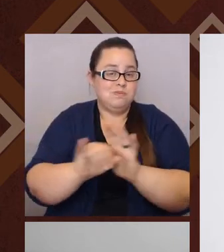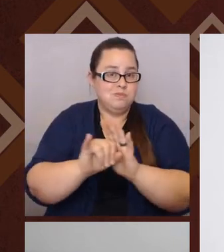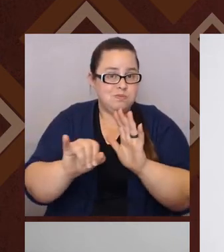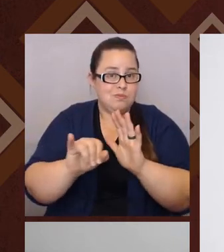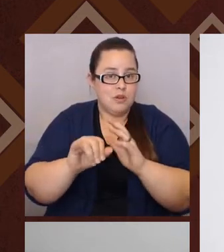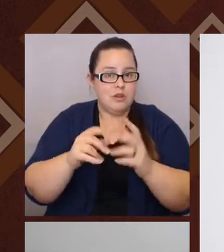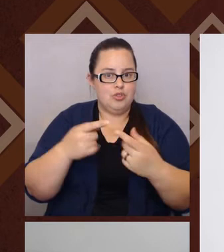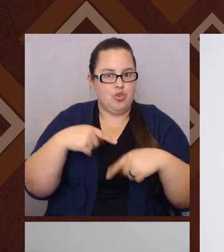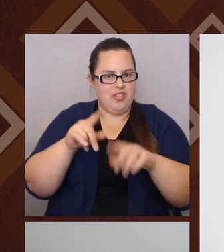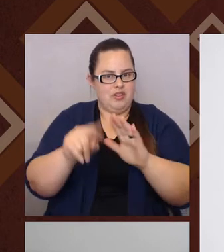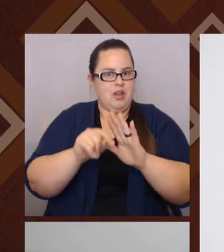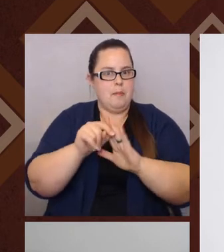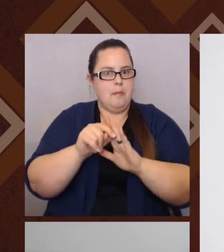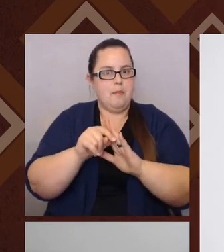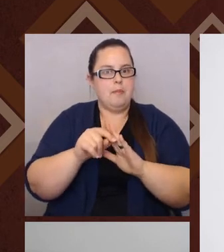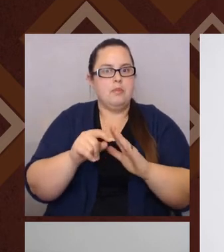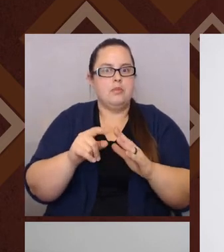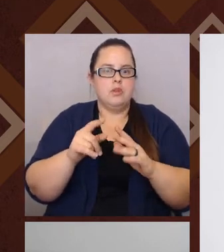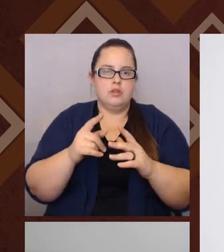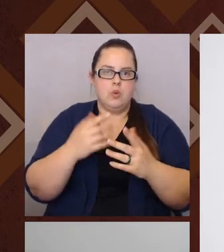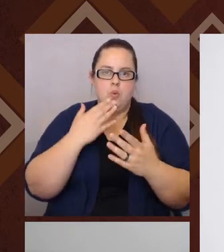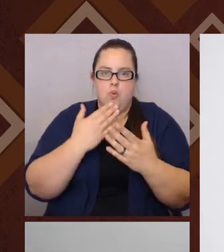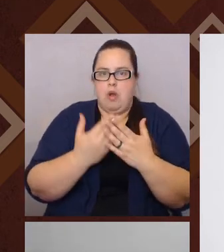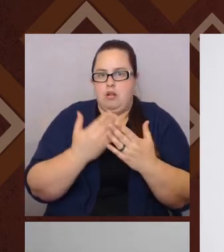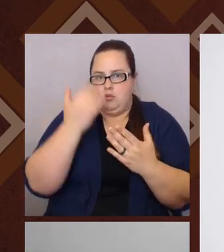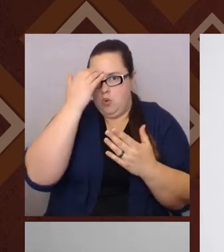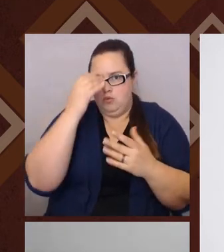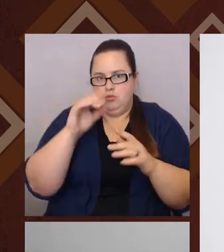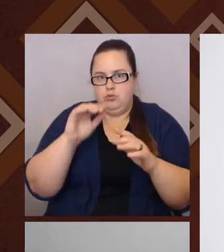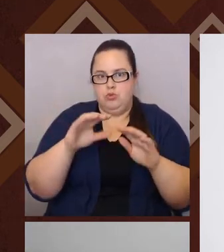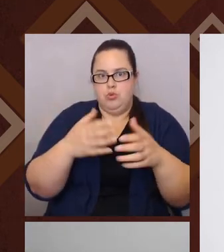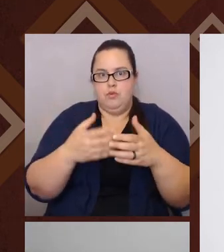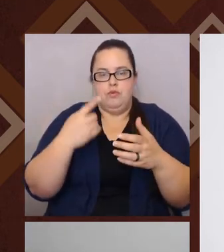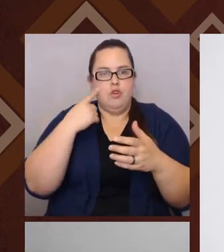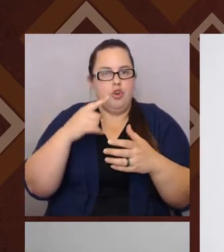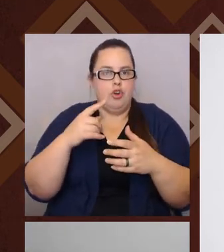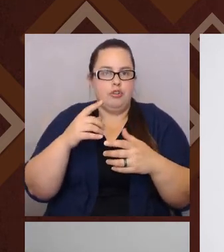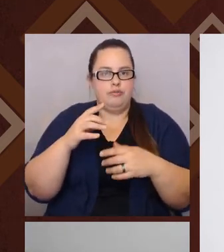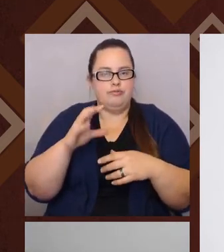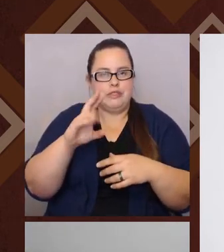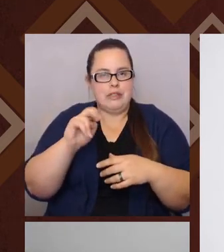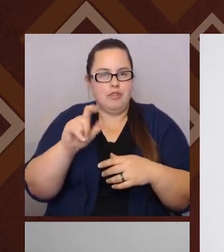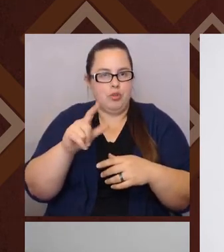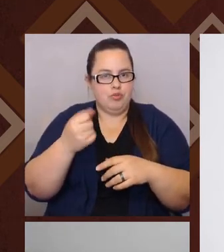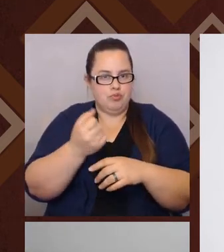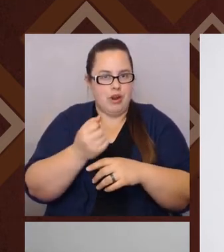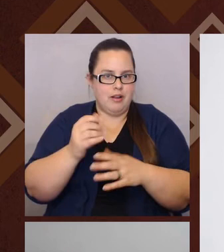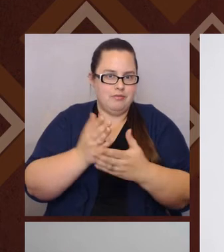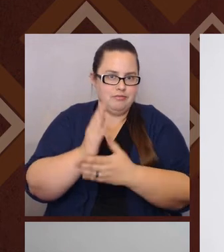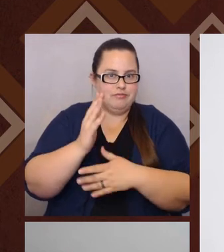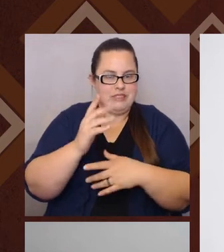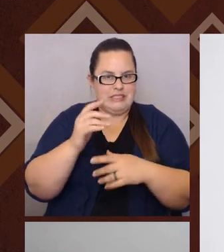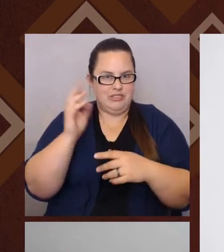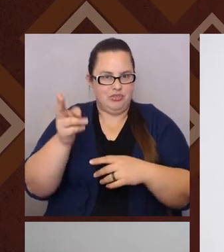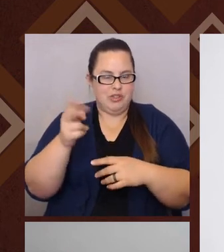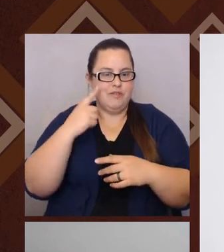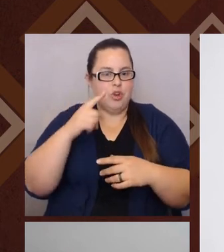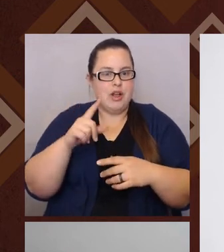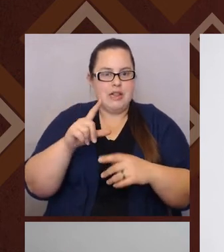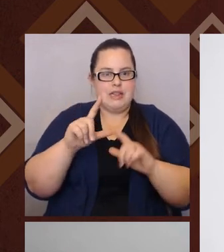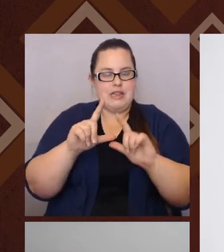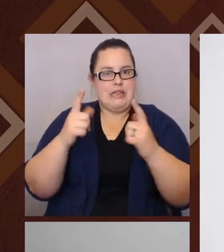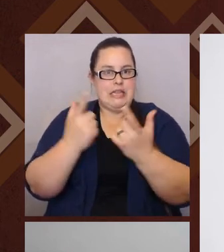Um, there's a very well-known group important within civil rights history called the league of United Latin American citizens or